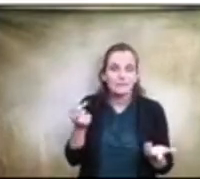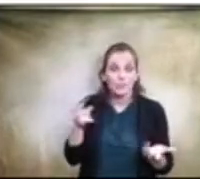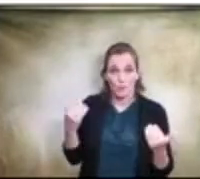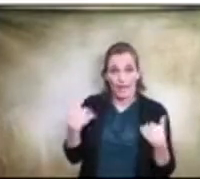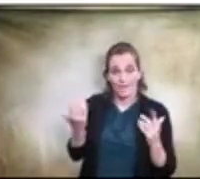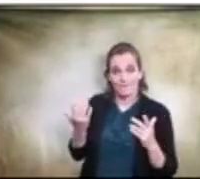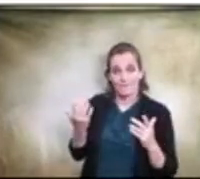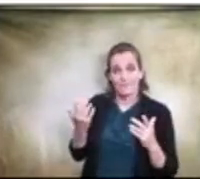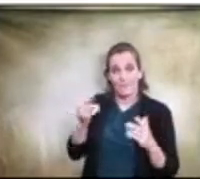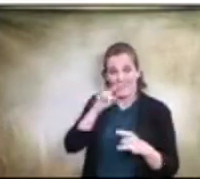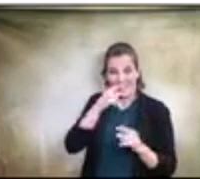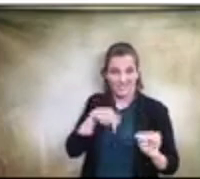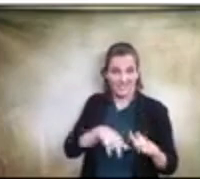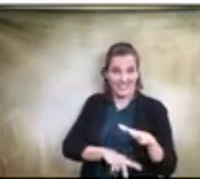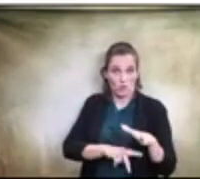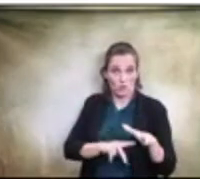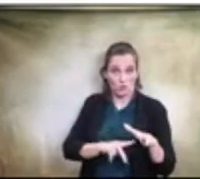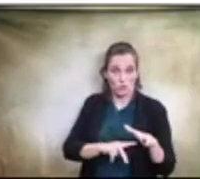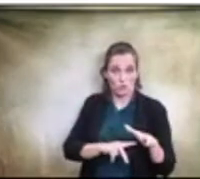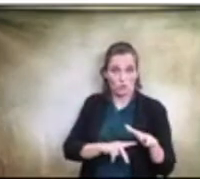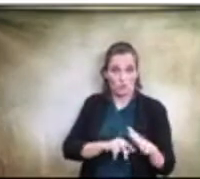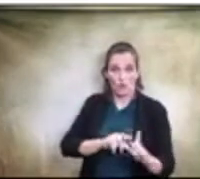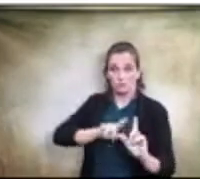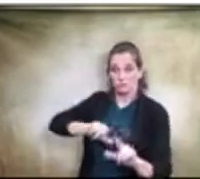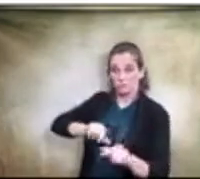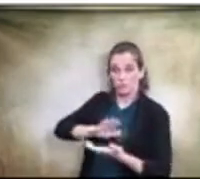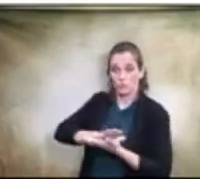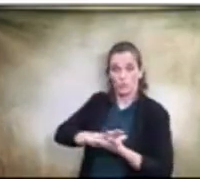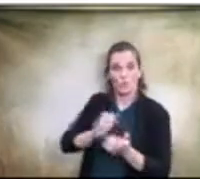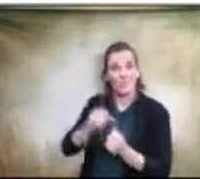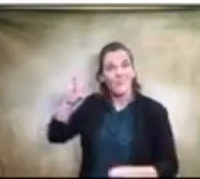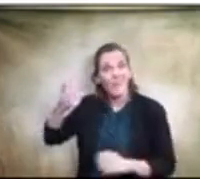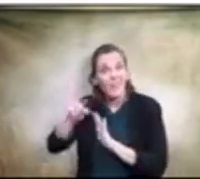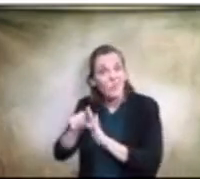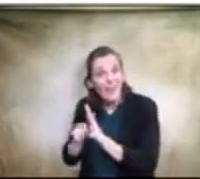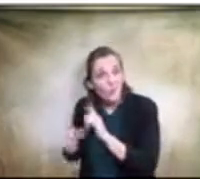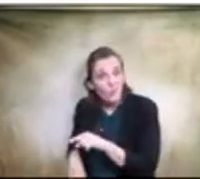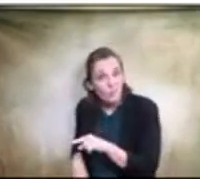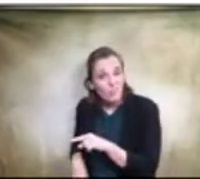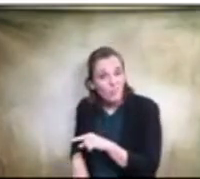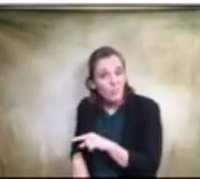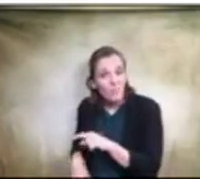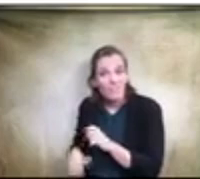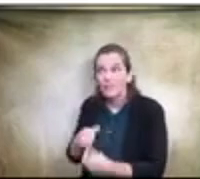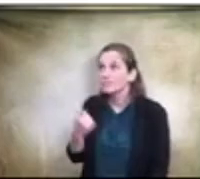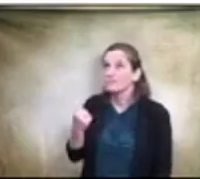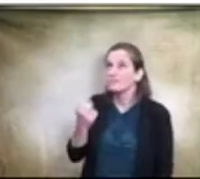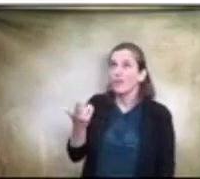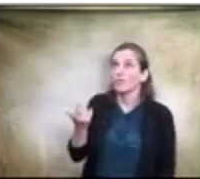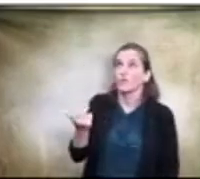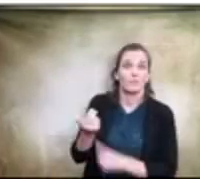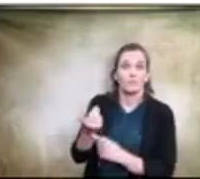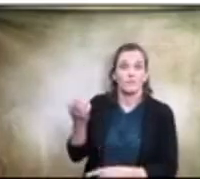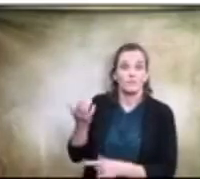kindergarten going to school with an eighth grader who is 13, 14, maybe 15 years old